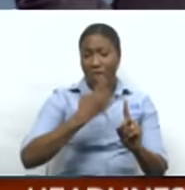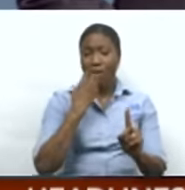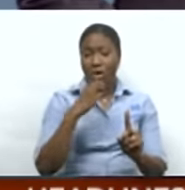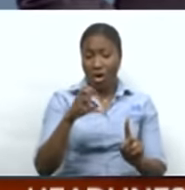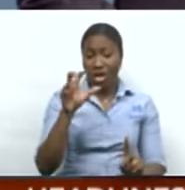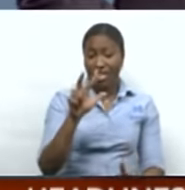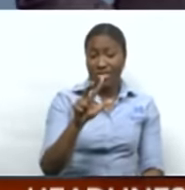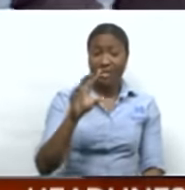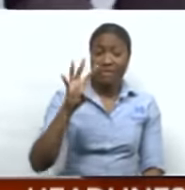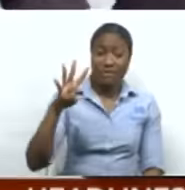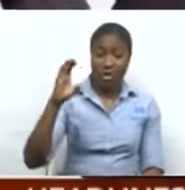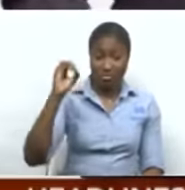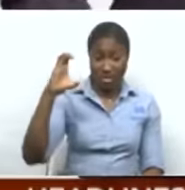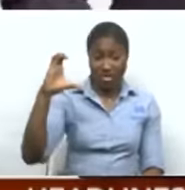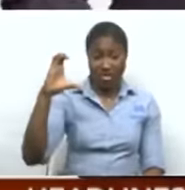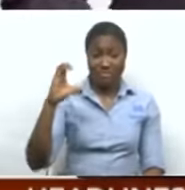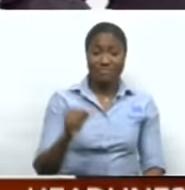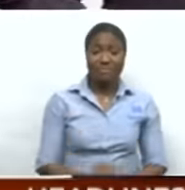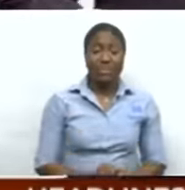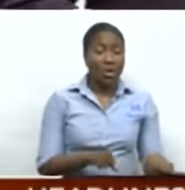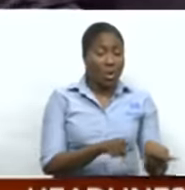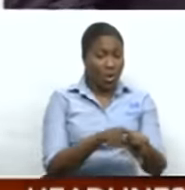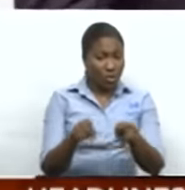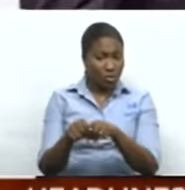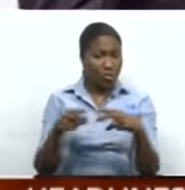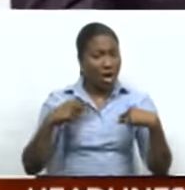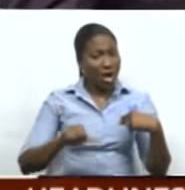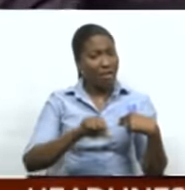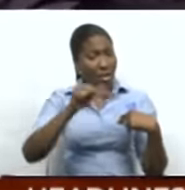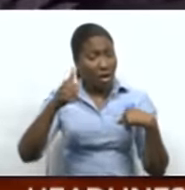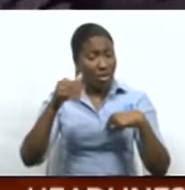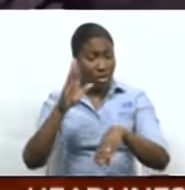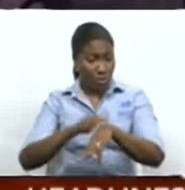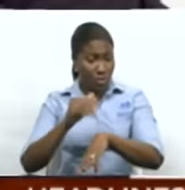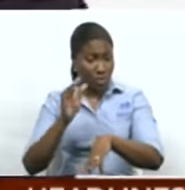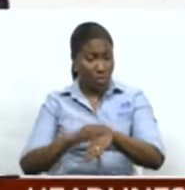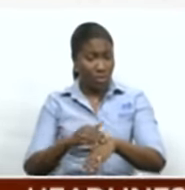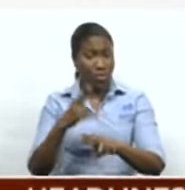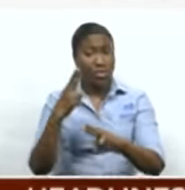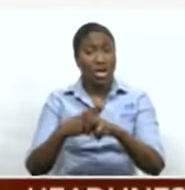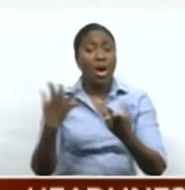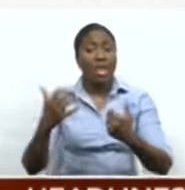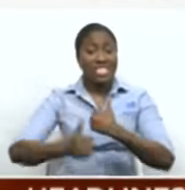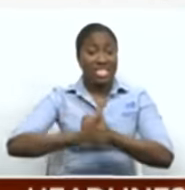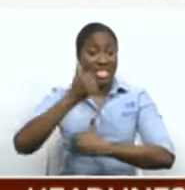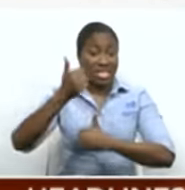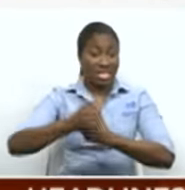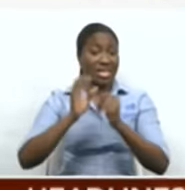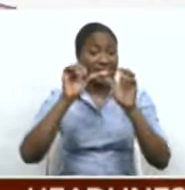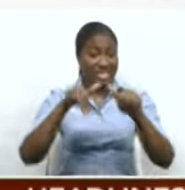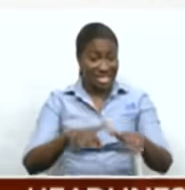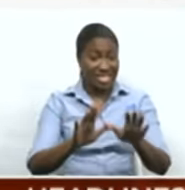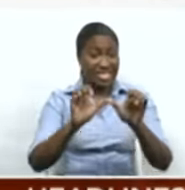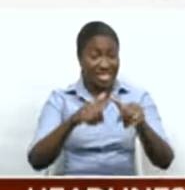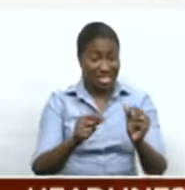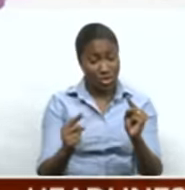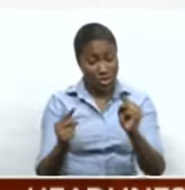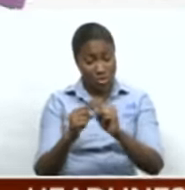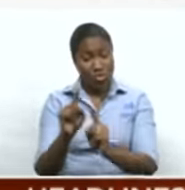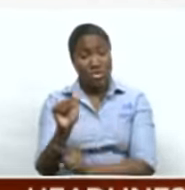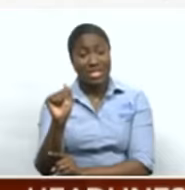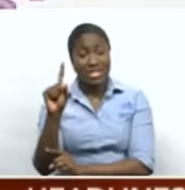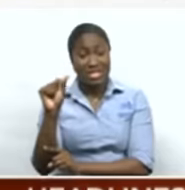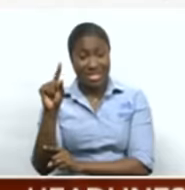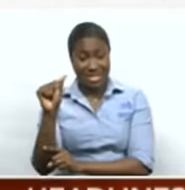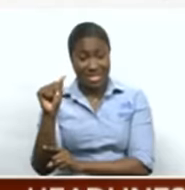to 34 degrees Celsius. And we also have another alert still in effect. This is the Hades of the Seas alert extended through Saturday. So 10 a.m. is